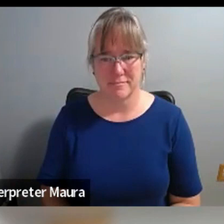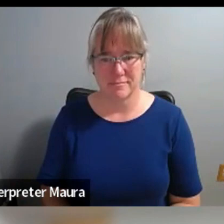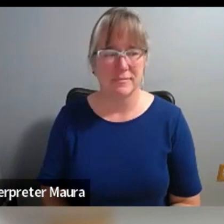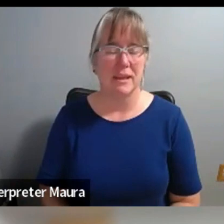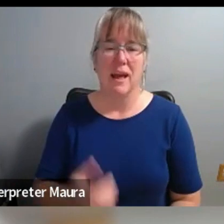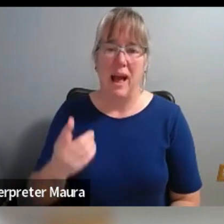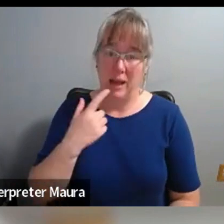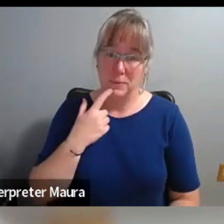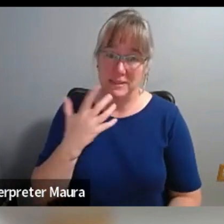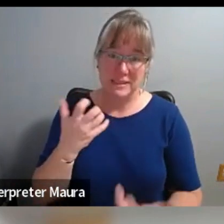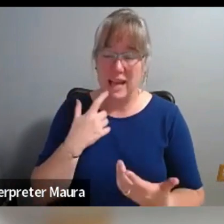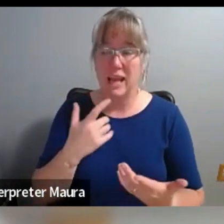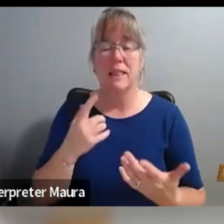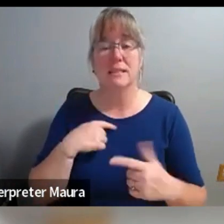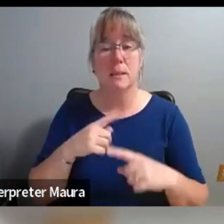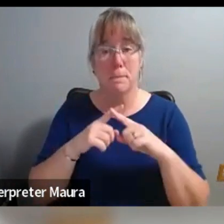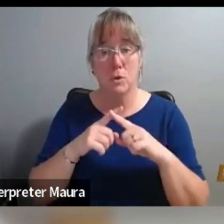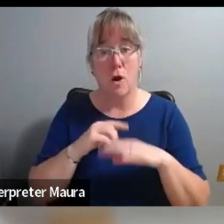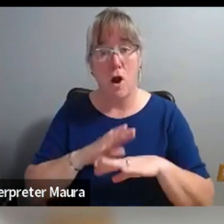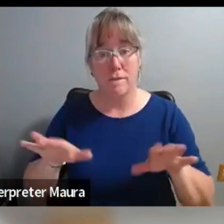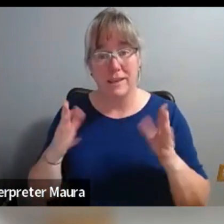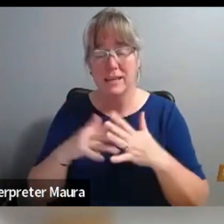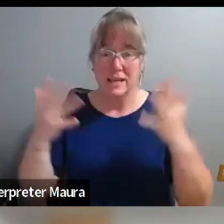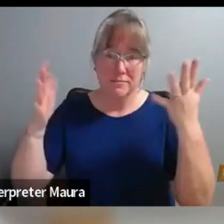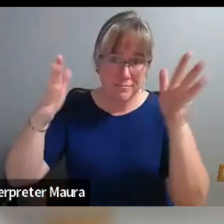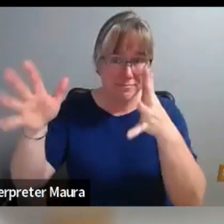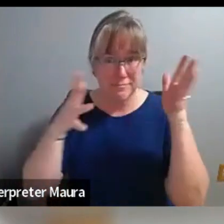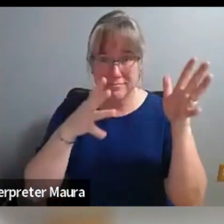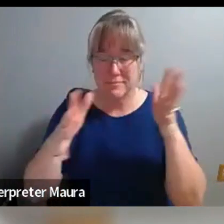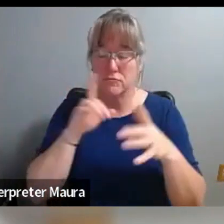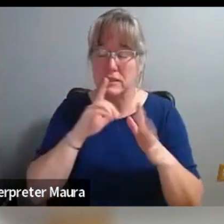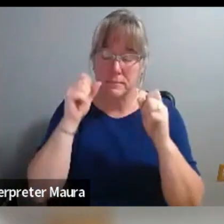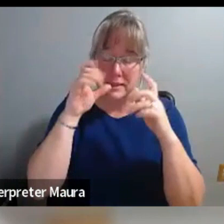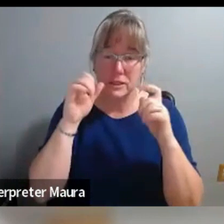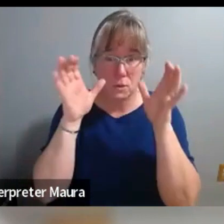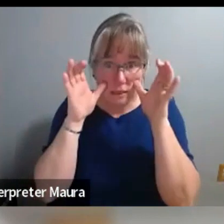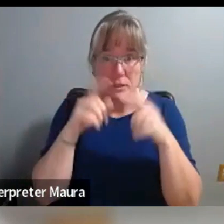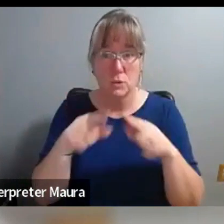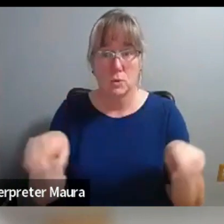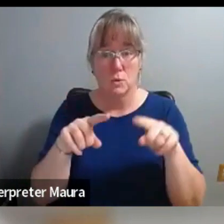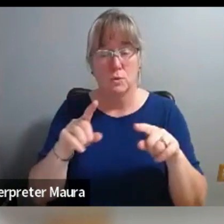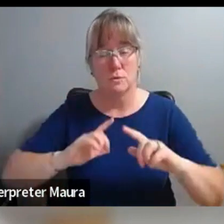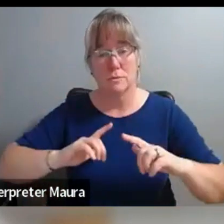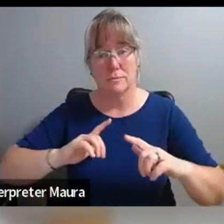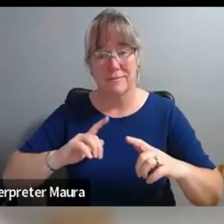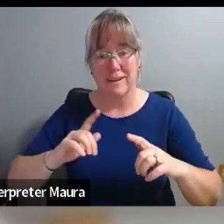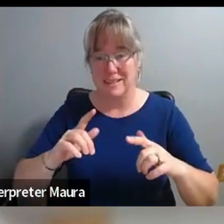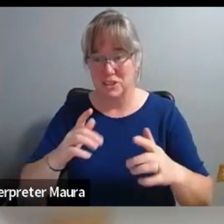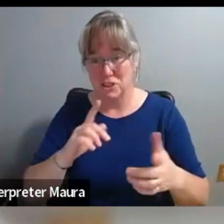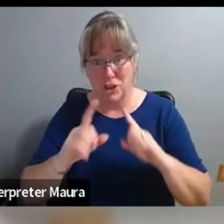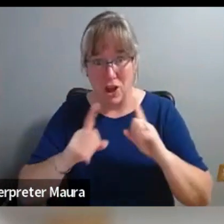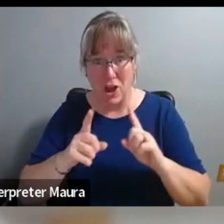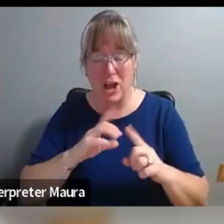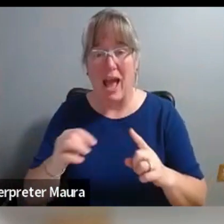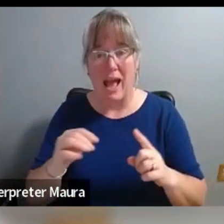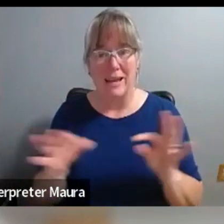more time and congratulate all of you. been so much fun to just listen to you talk about this and reconnect during this